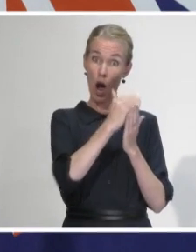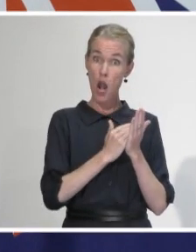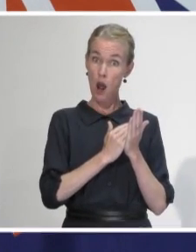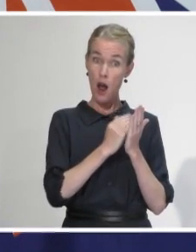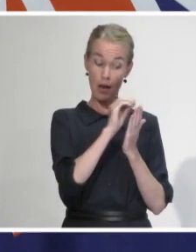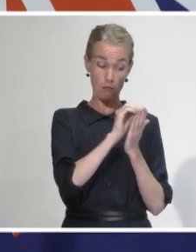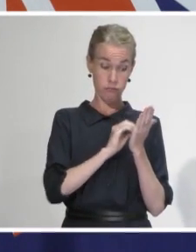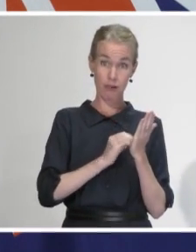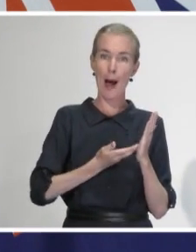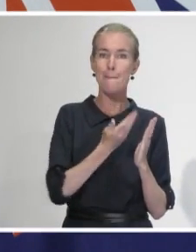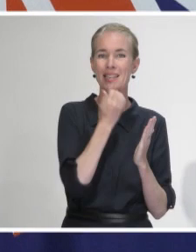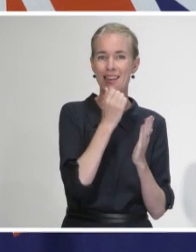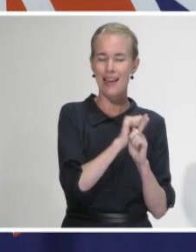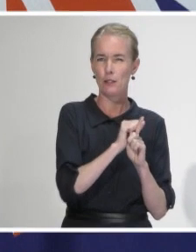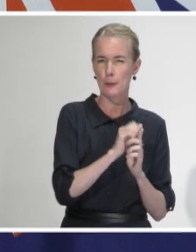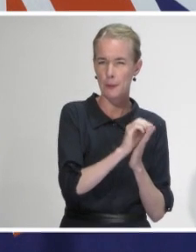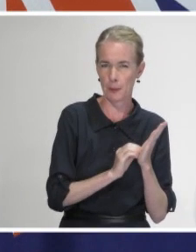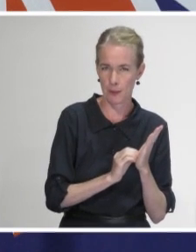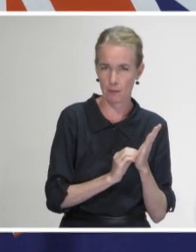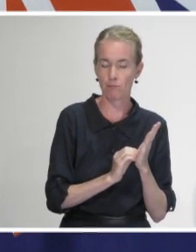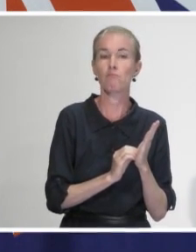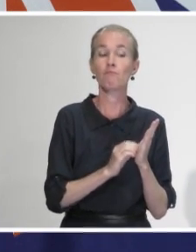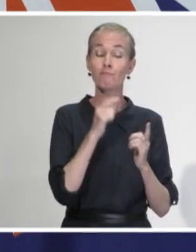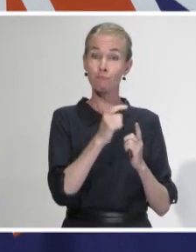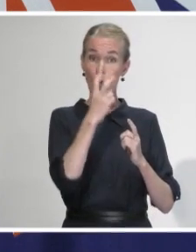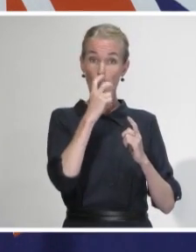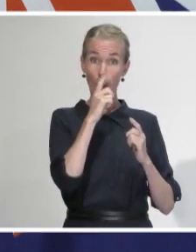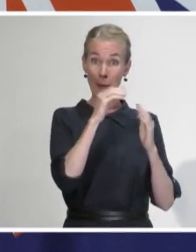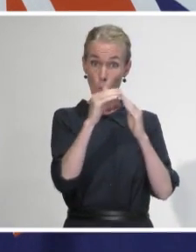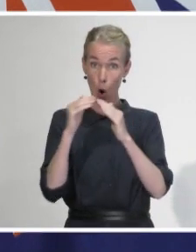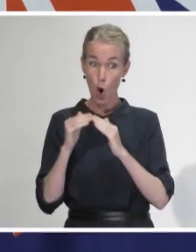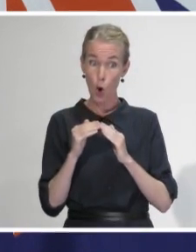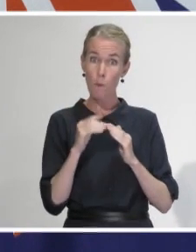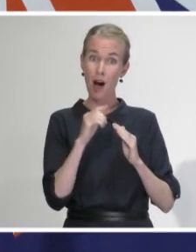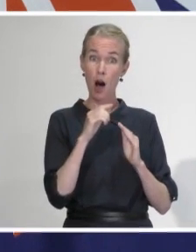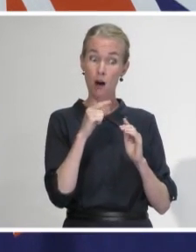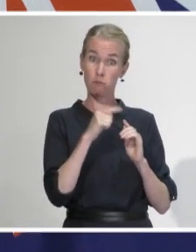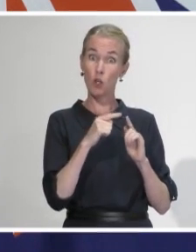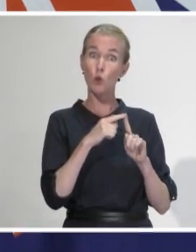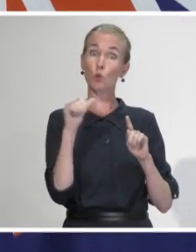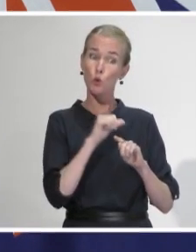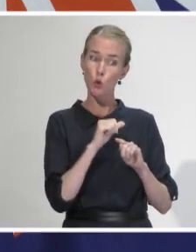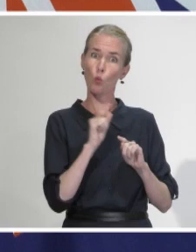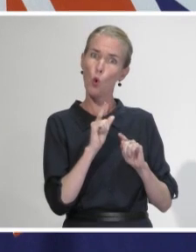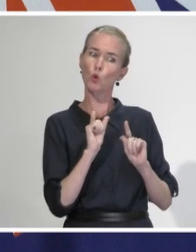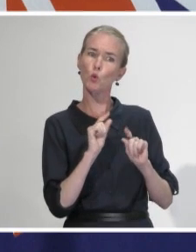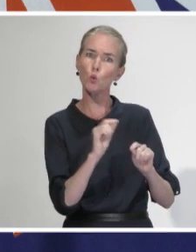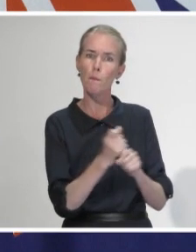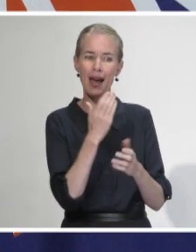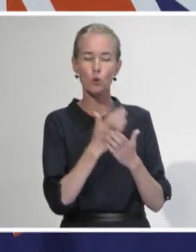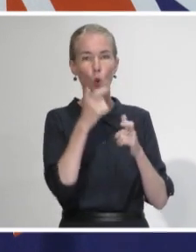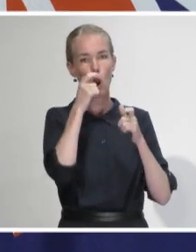the measures that these facilities need to have in place to protect staff and residents.